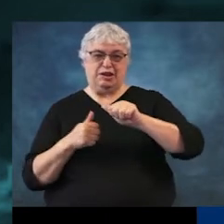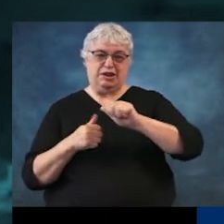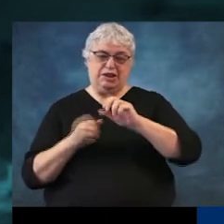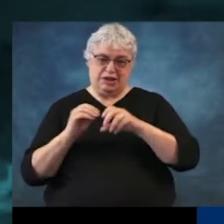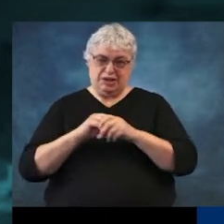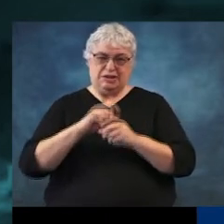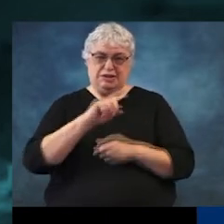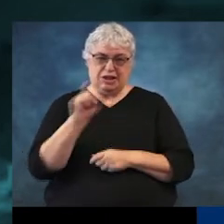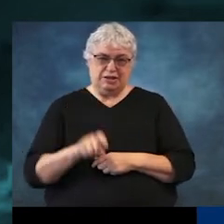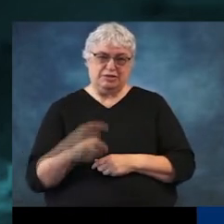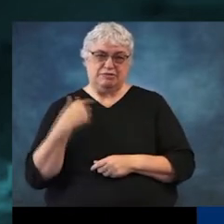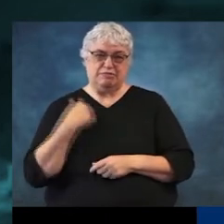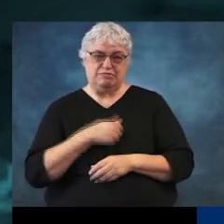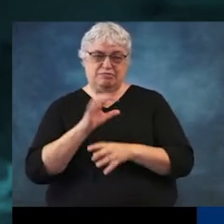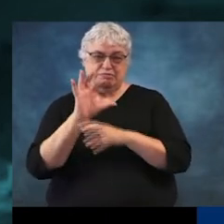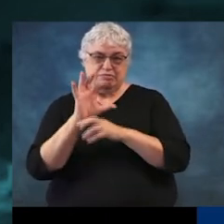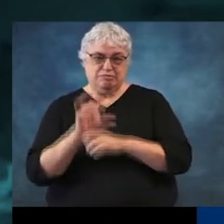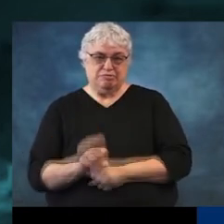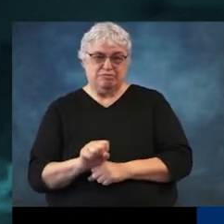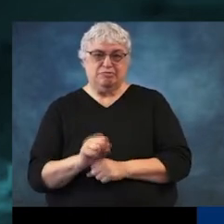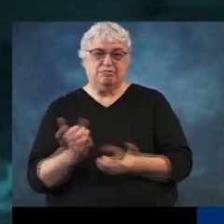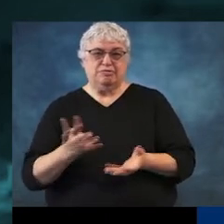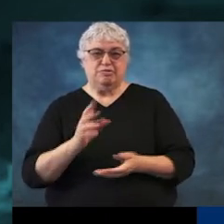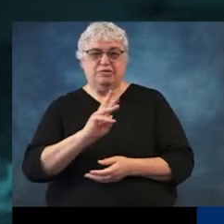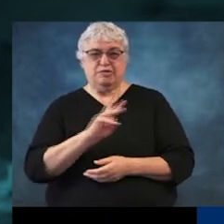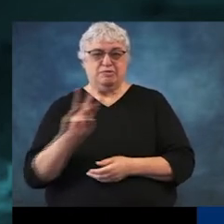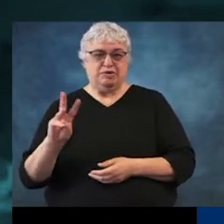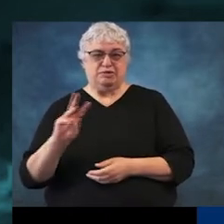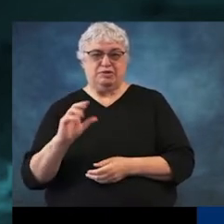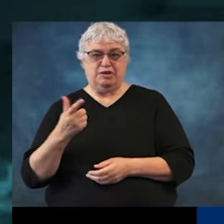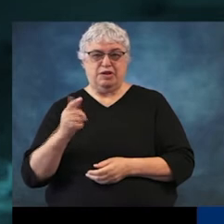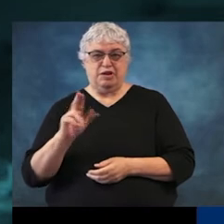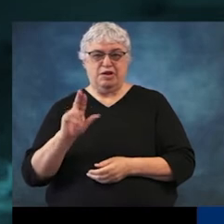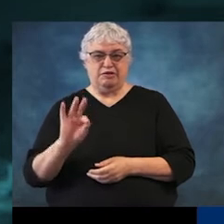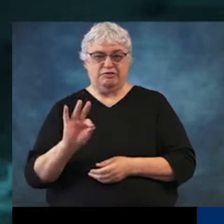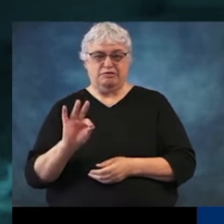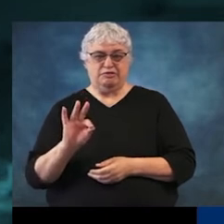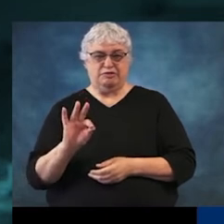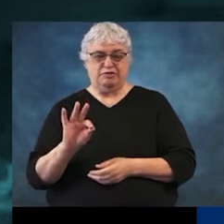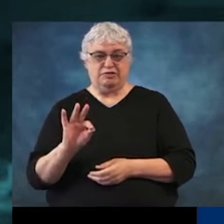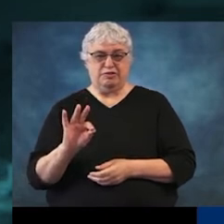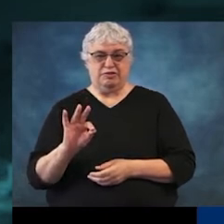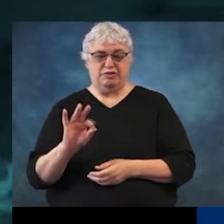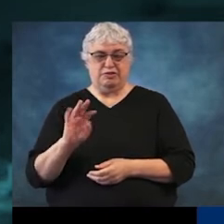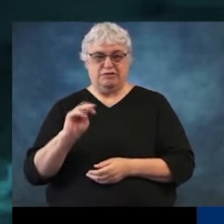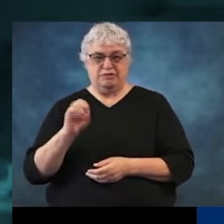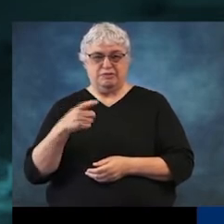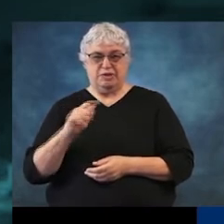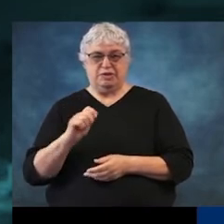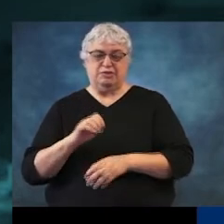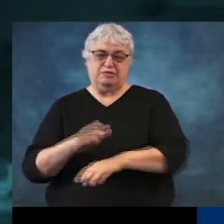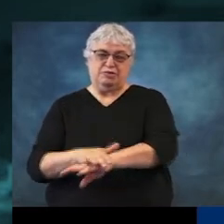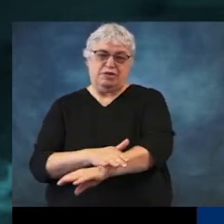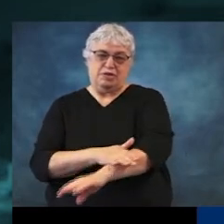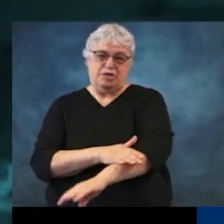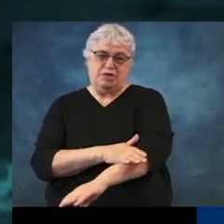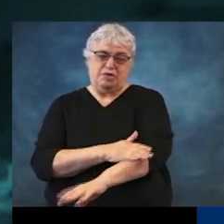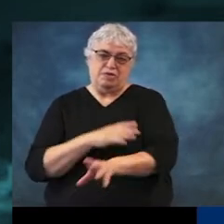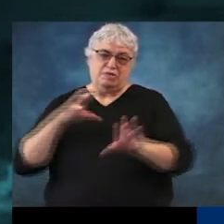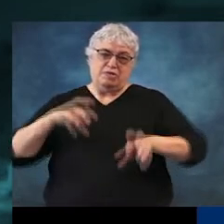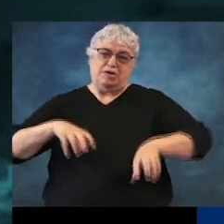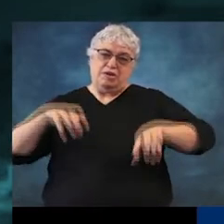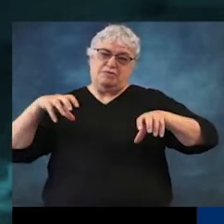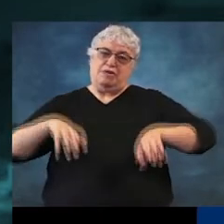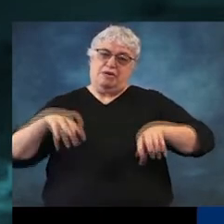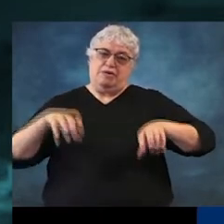we're accustomed here in the western Gulf of Mexico to getting slow-moving tropical systems that can really produce a lot of